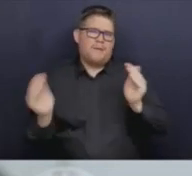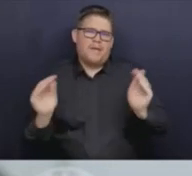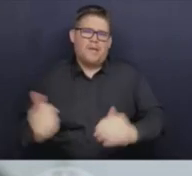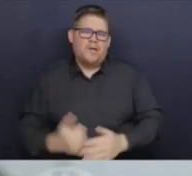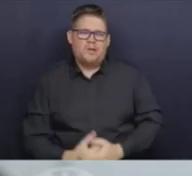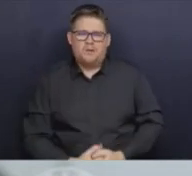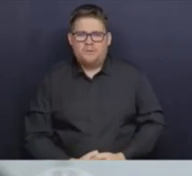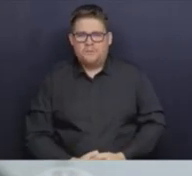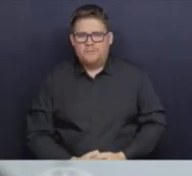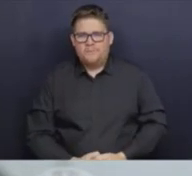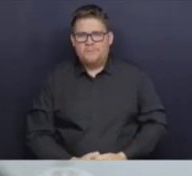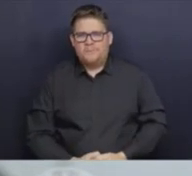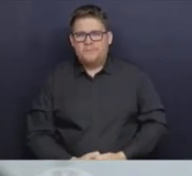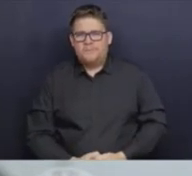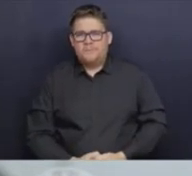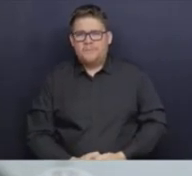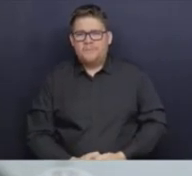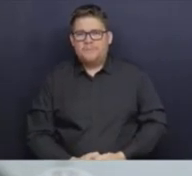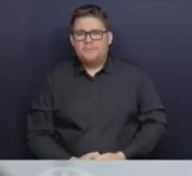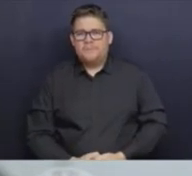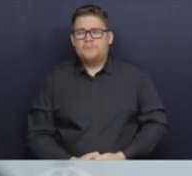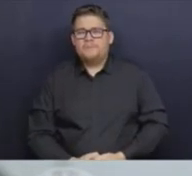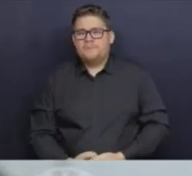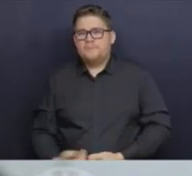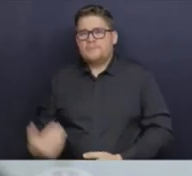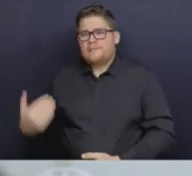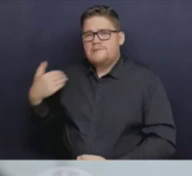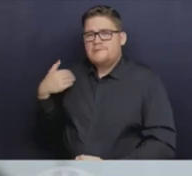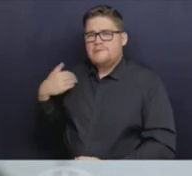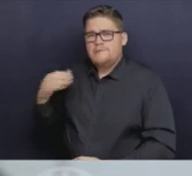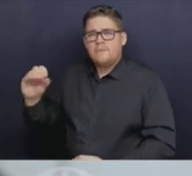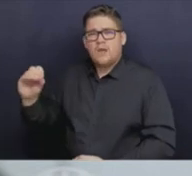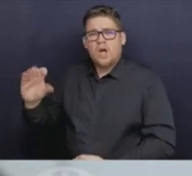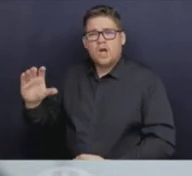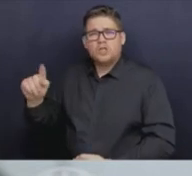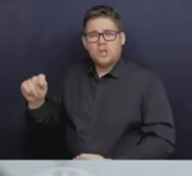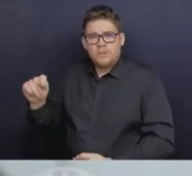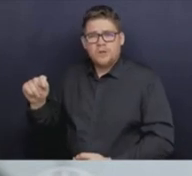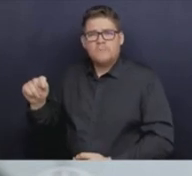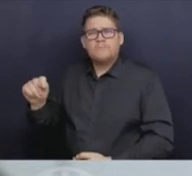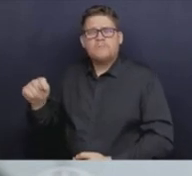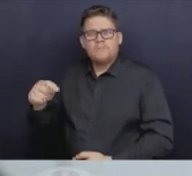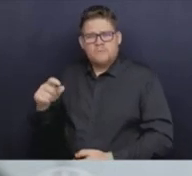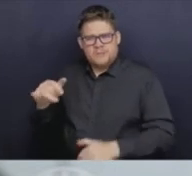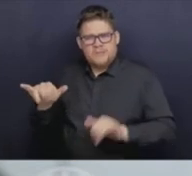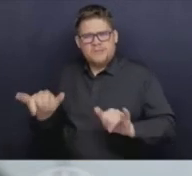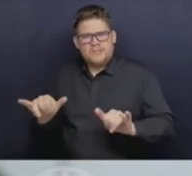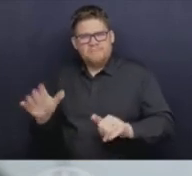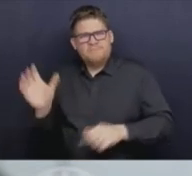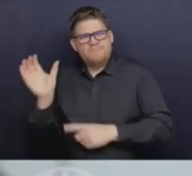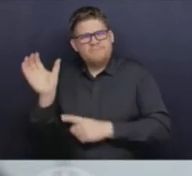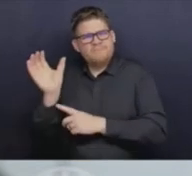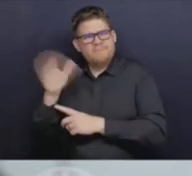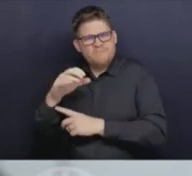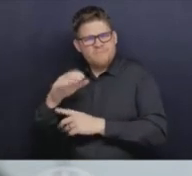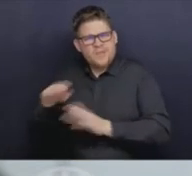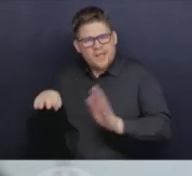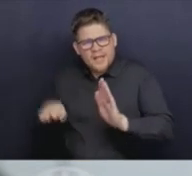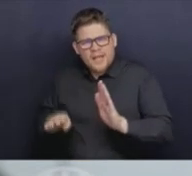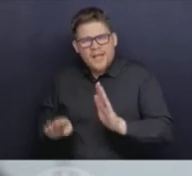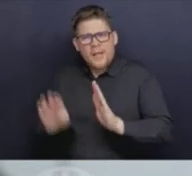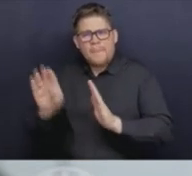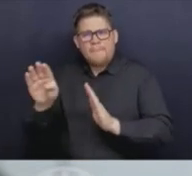September and October that we saw a very similar unusual pattern in Australia and New Zealand during their influenza season